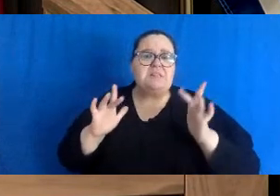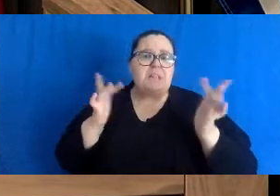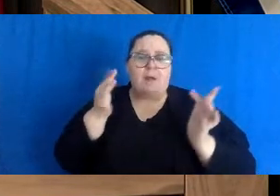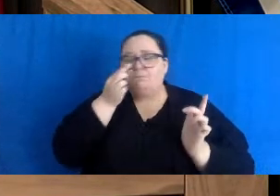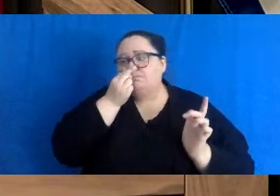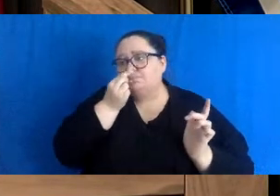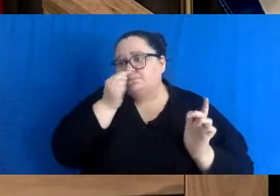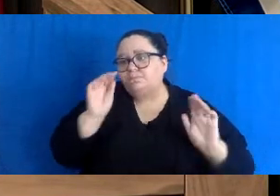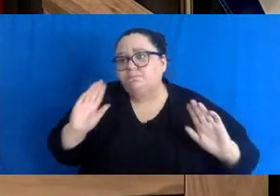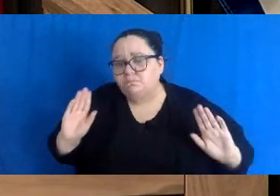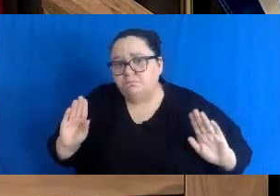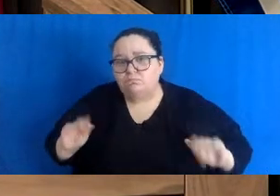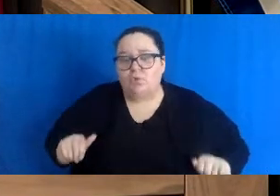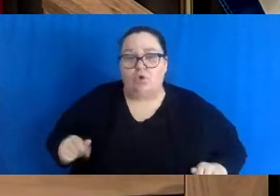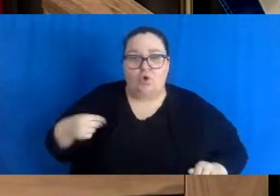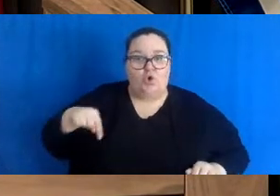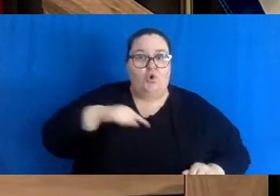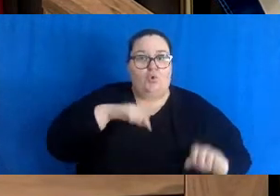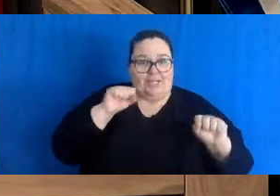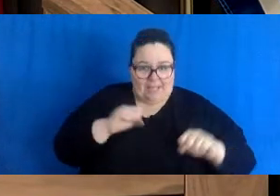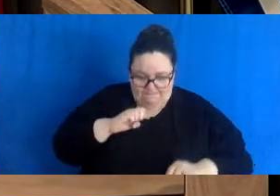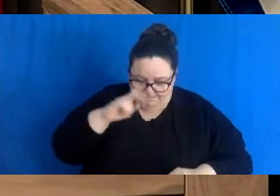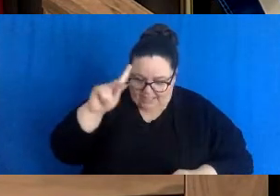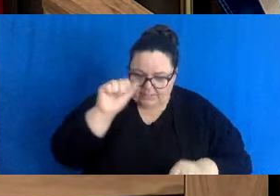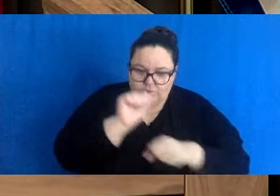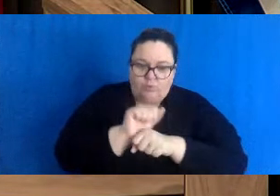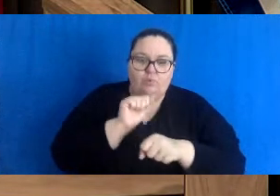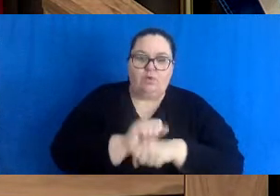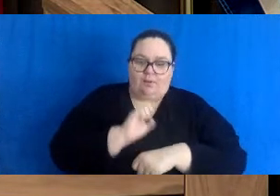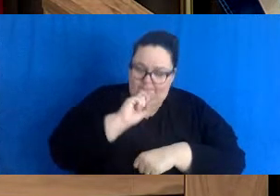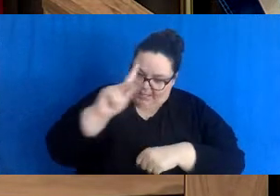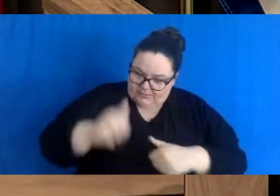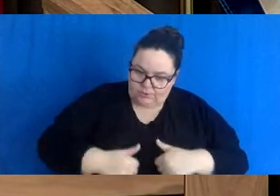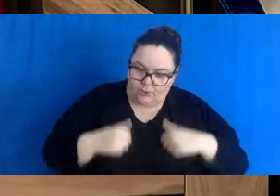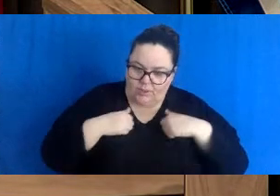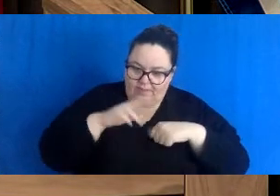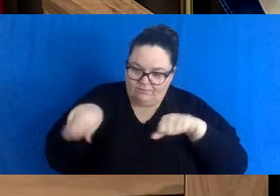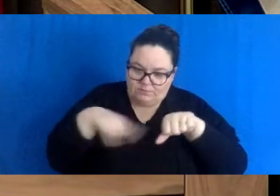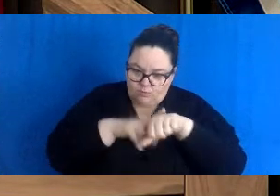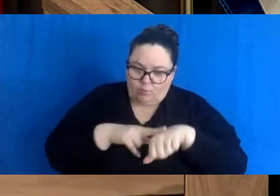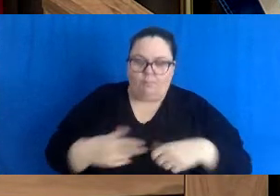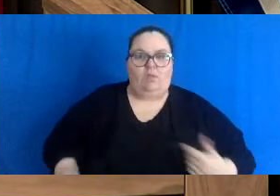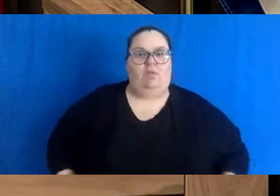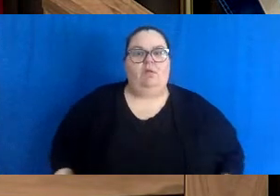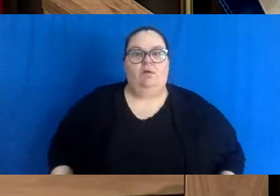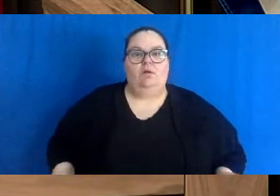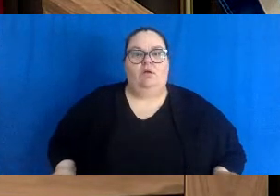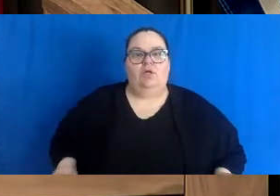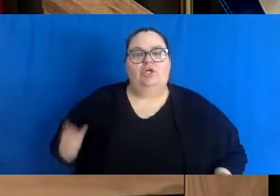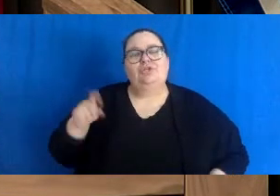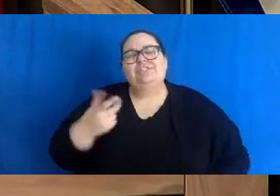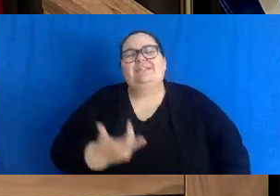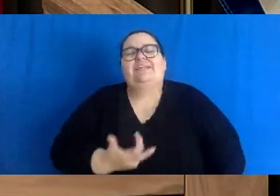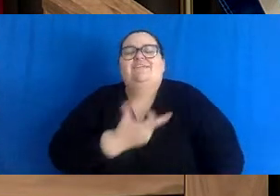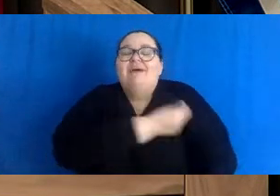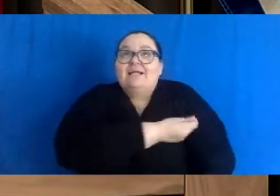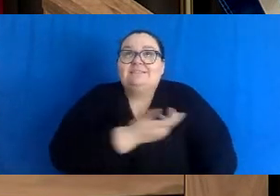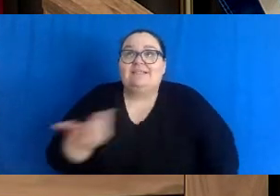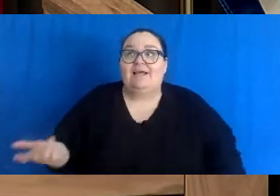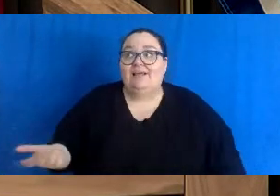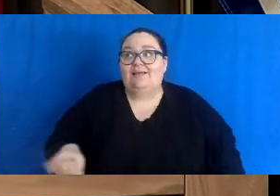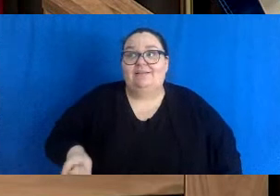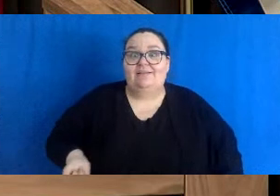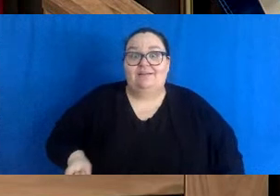we can return we can have life as normal we just have to get vaccinated there are many vaccines that